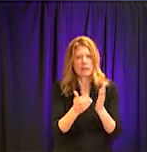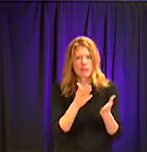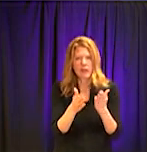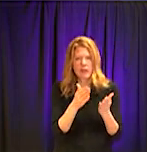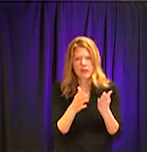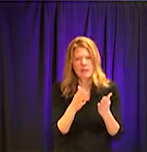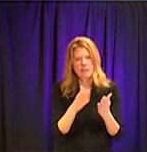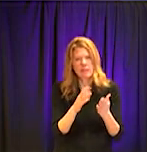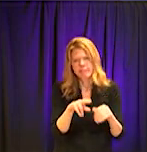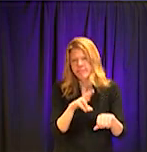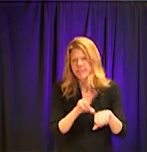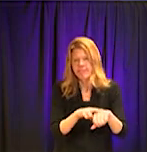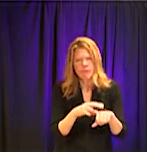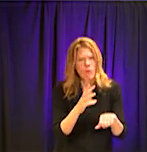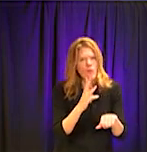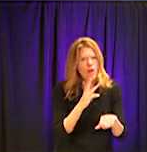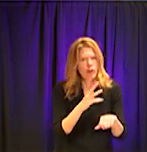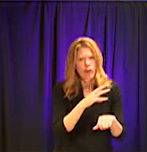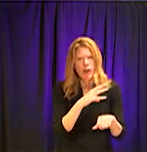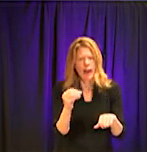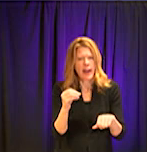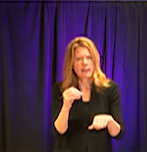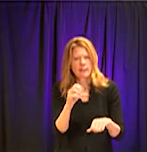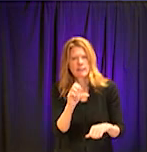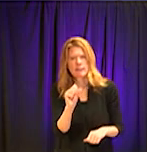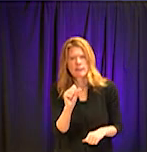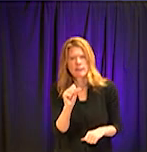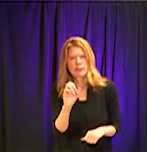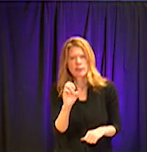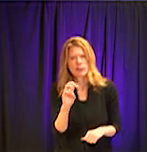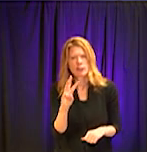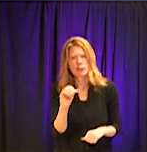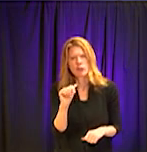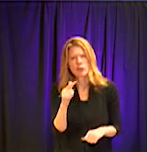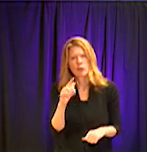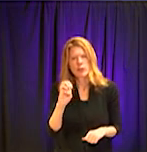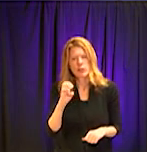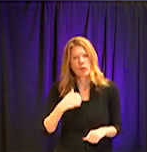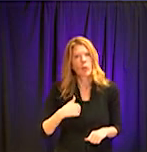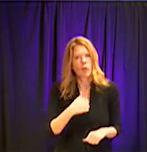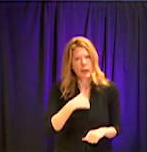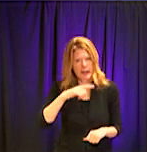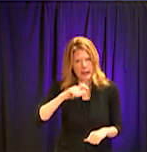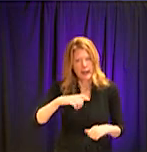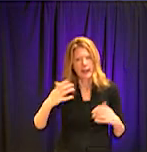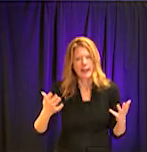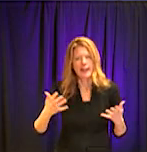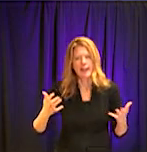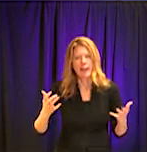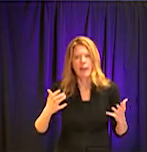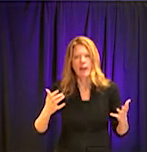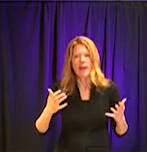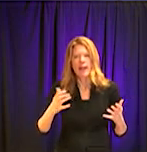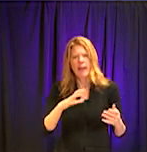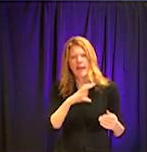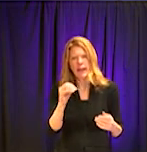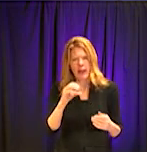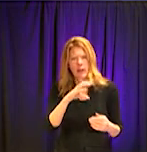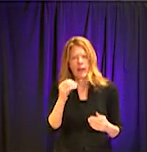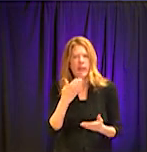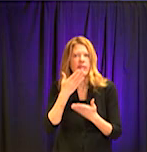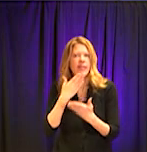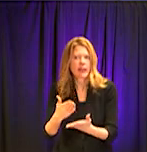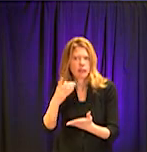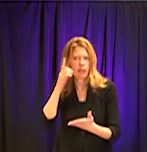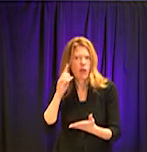every city comes from DeKalb County and very much appreciate the the hard work and the diligence that the county is doing with